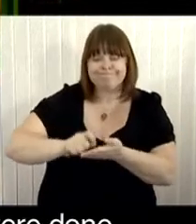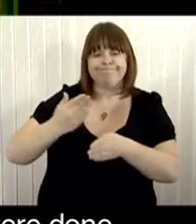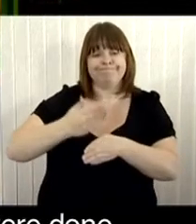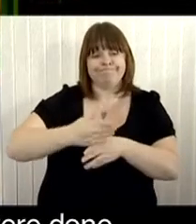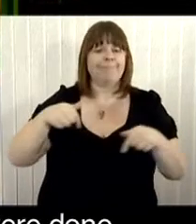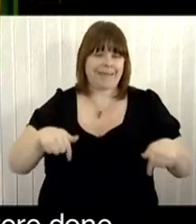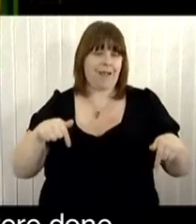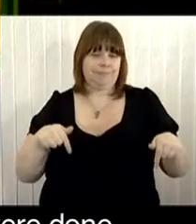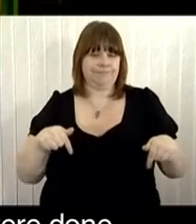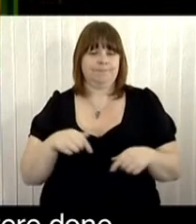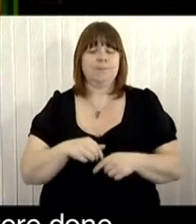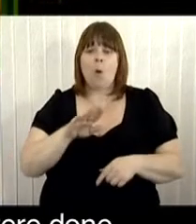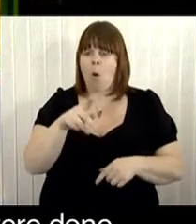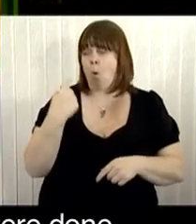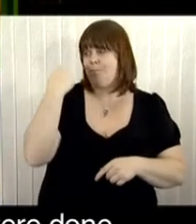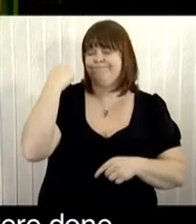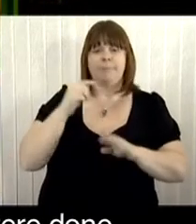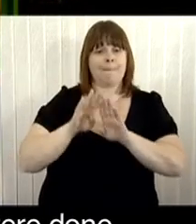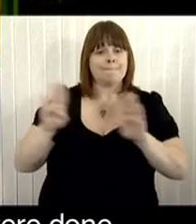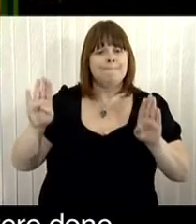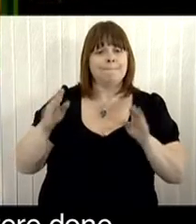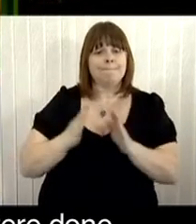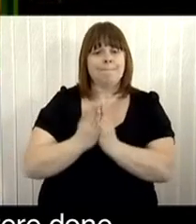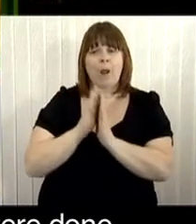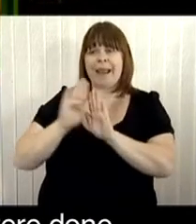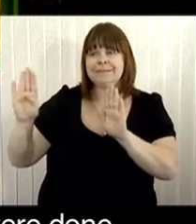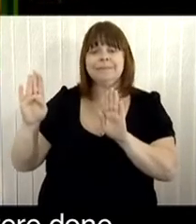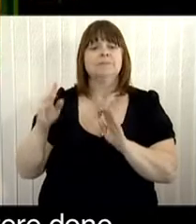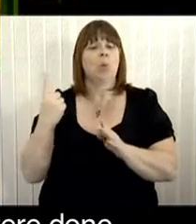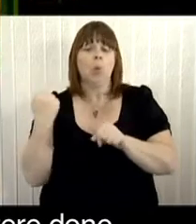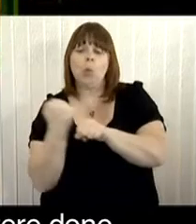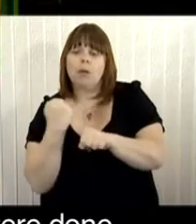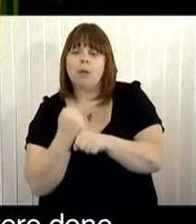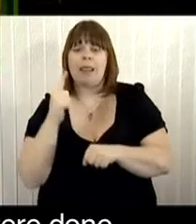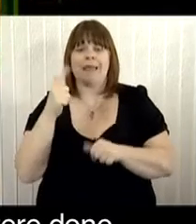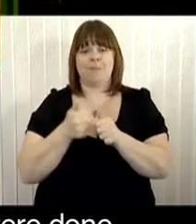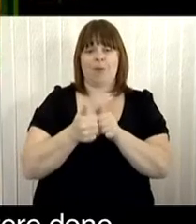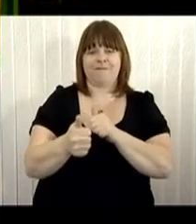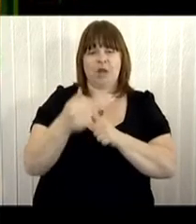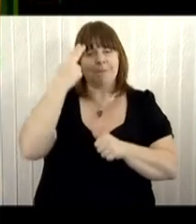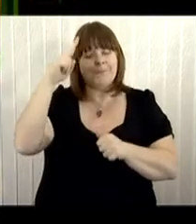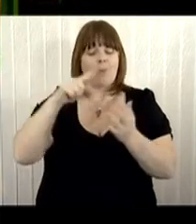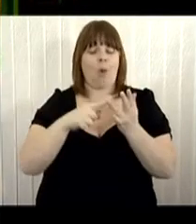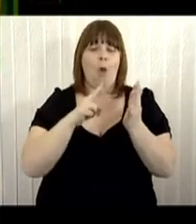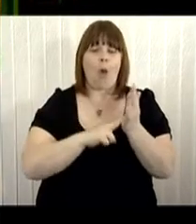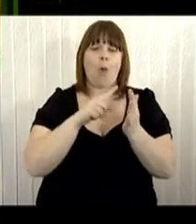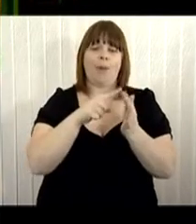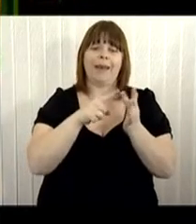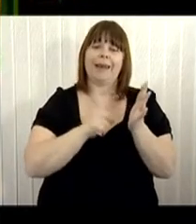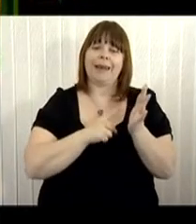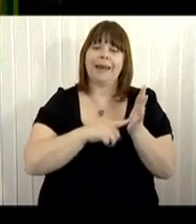Oh, by the way, the bookshelves were done by the Liverpool firm O'Neill's. On the shelves,